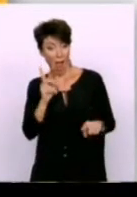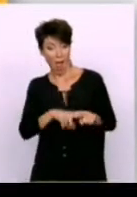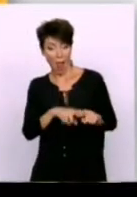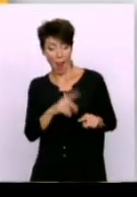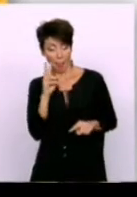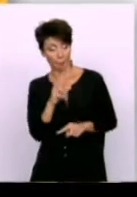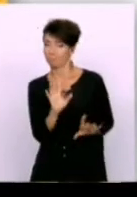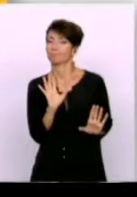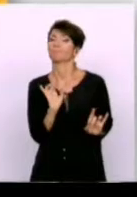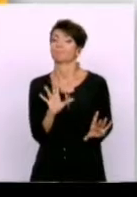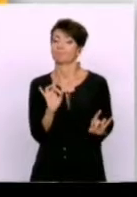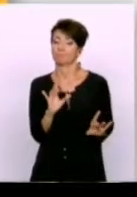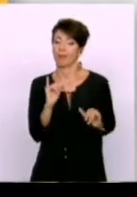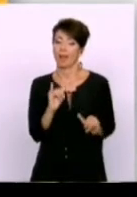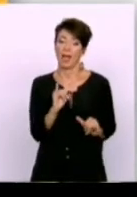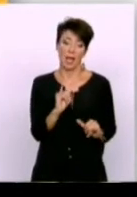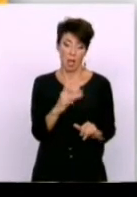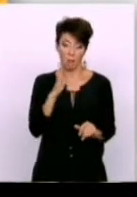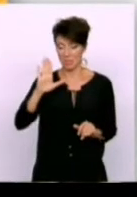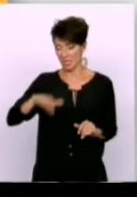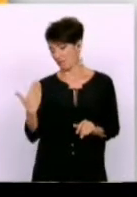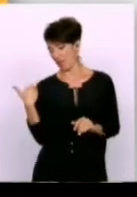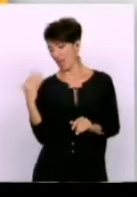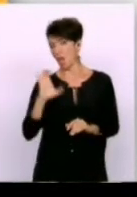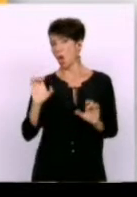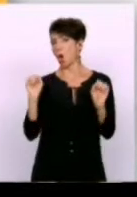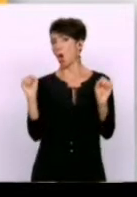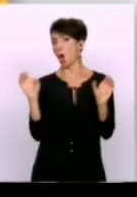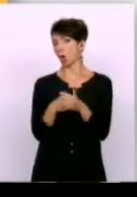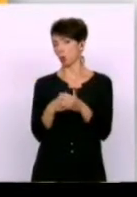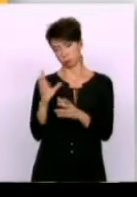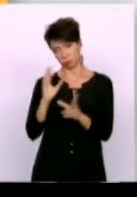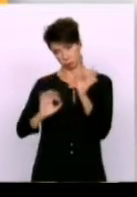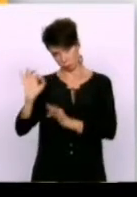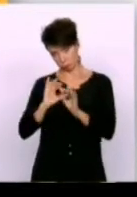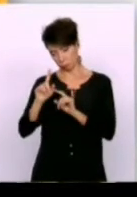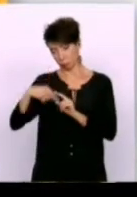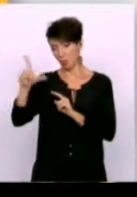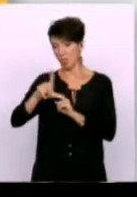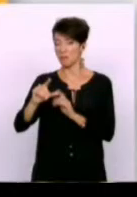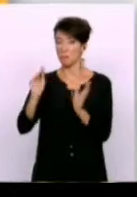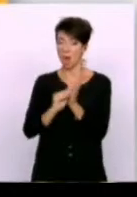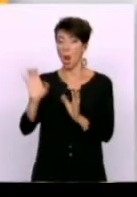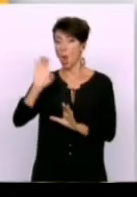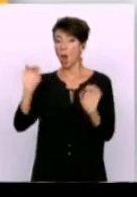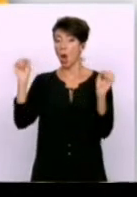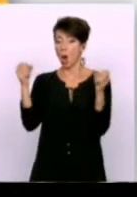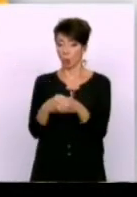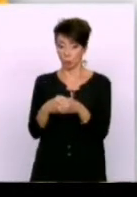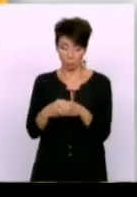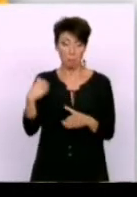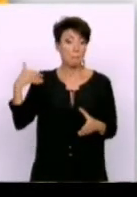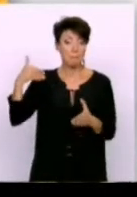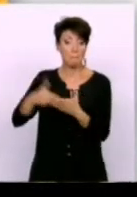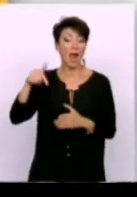Eurogroup meeting and I will get it again in the next Eurogroup meeting on Monday next week since until